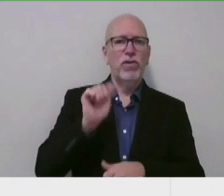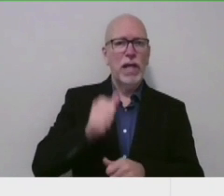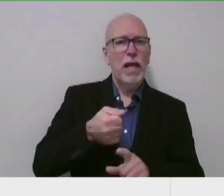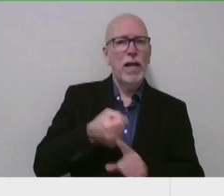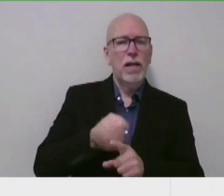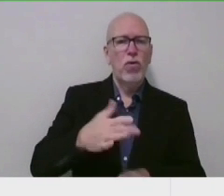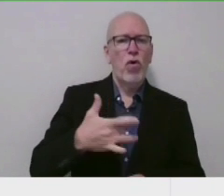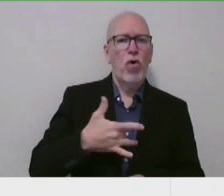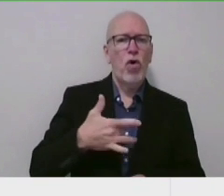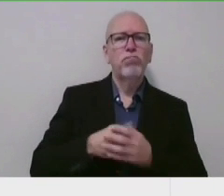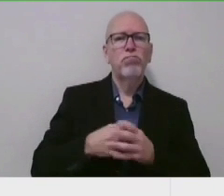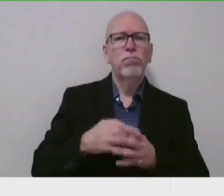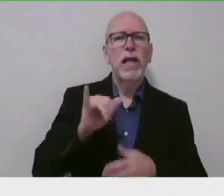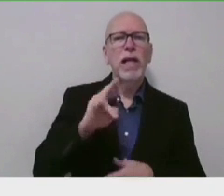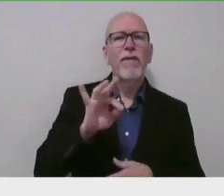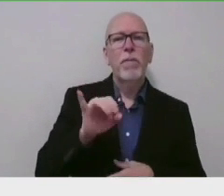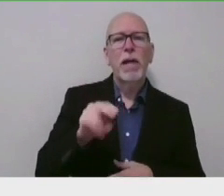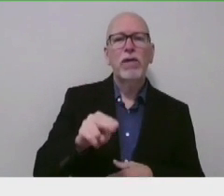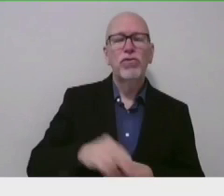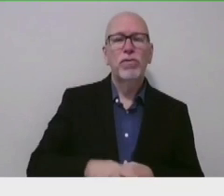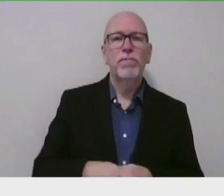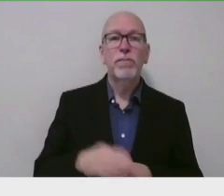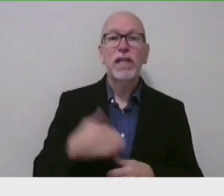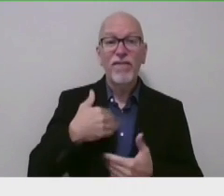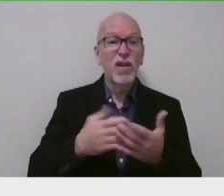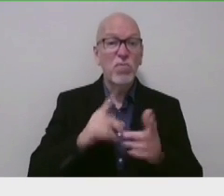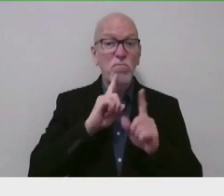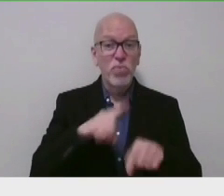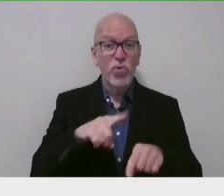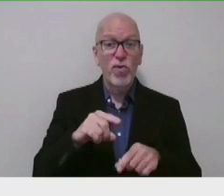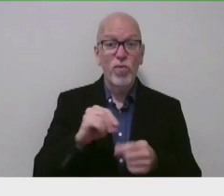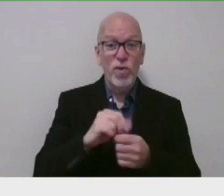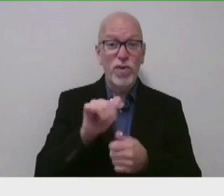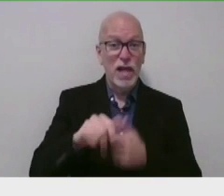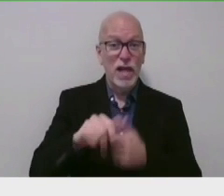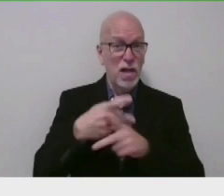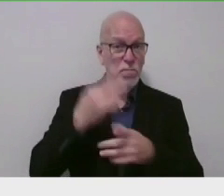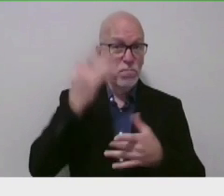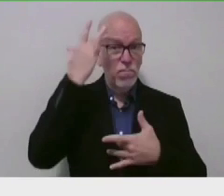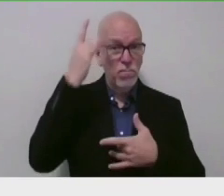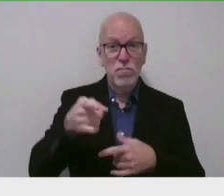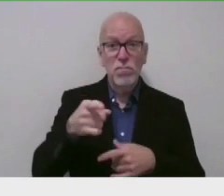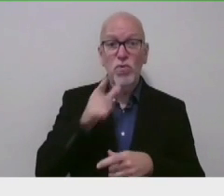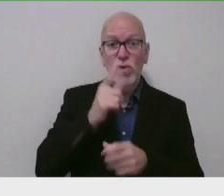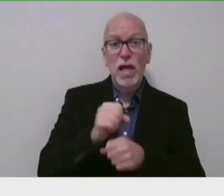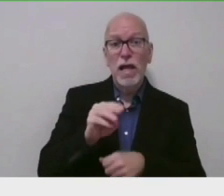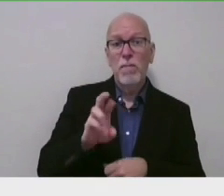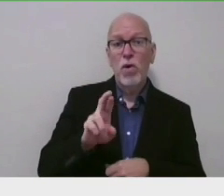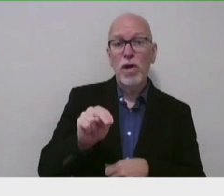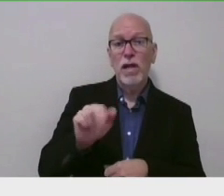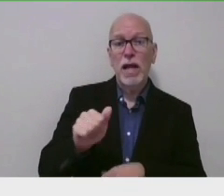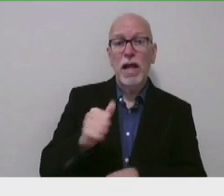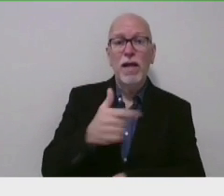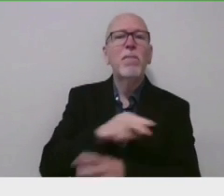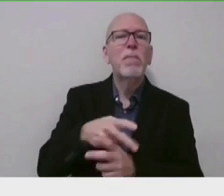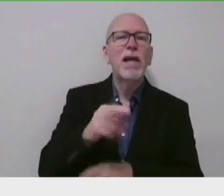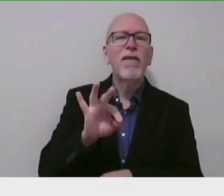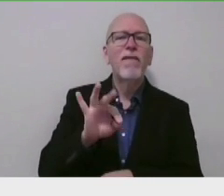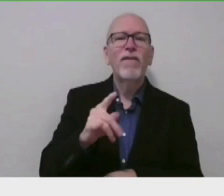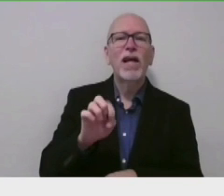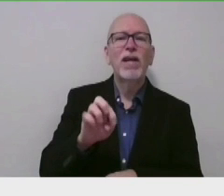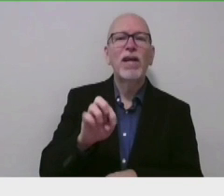There have been reports of cases of these conditions in young people who have received the mRNA vaccines, which is the Pfizer and the Moderna vaccines.